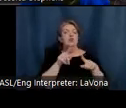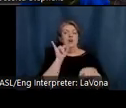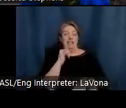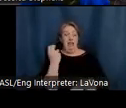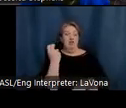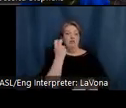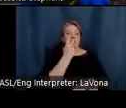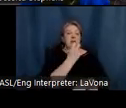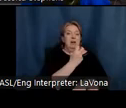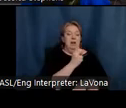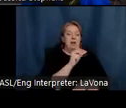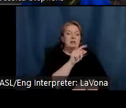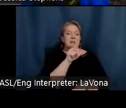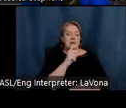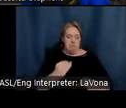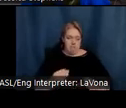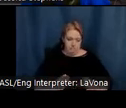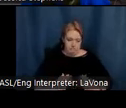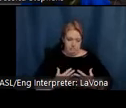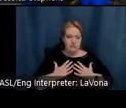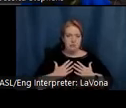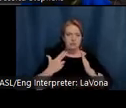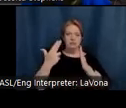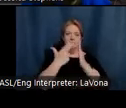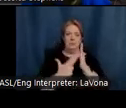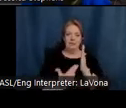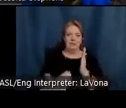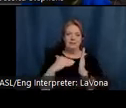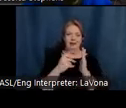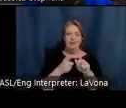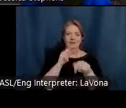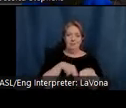in painting and was inspired again by nature.